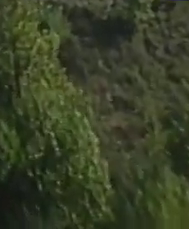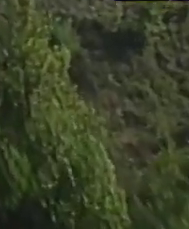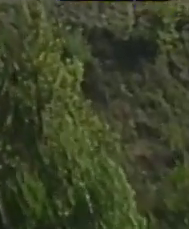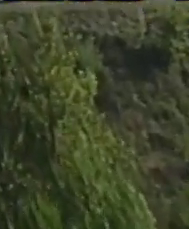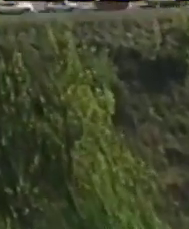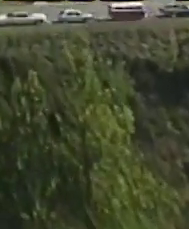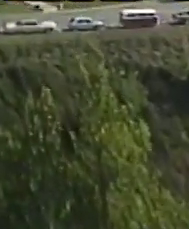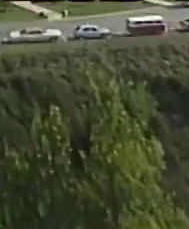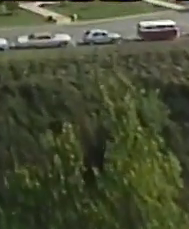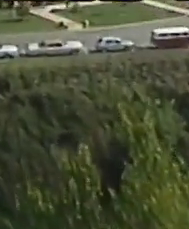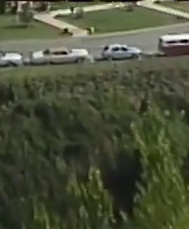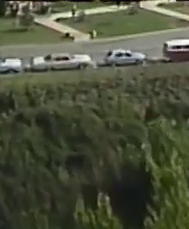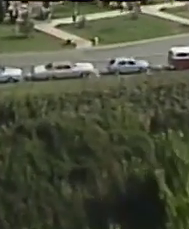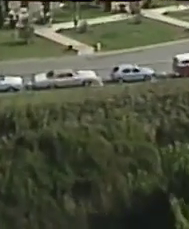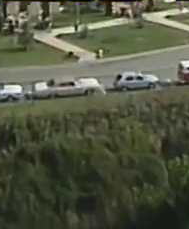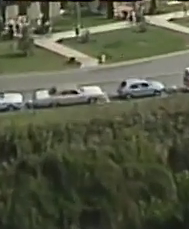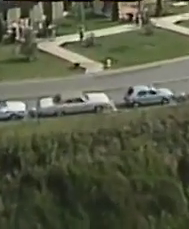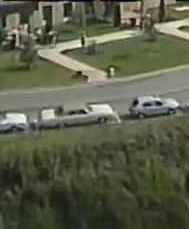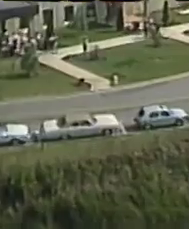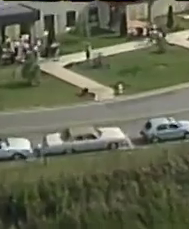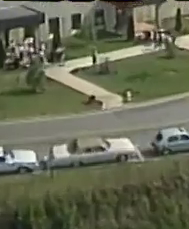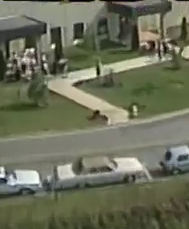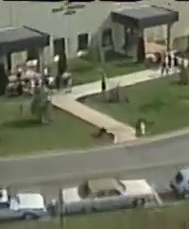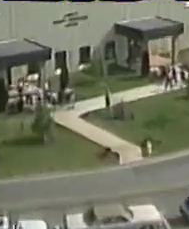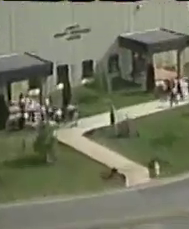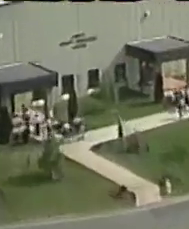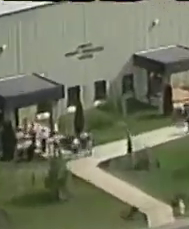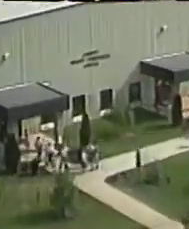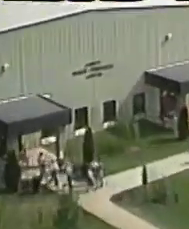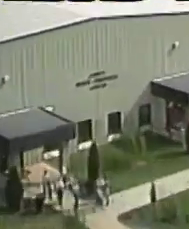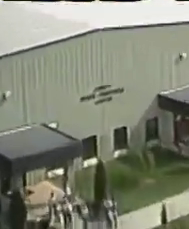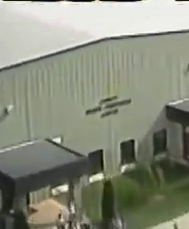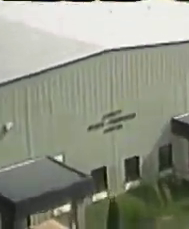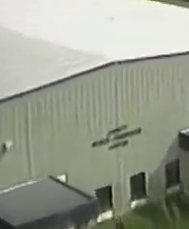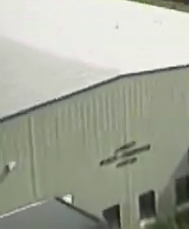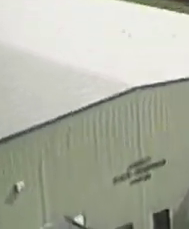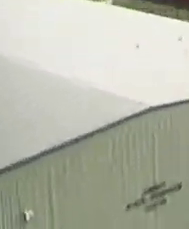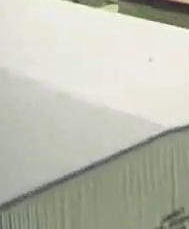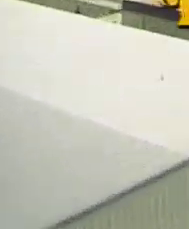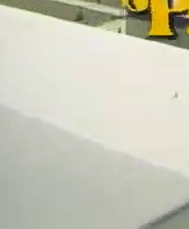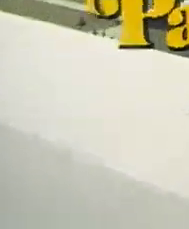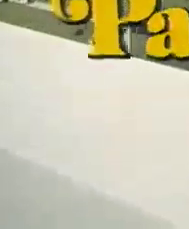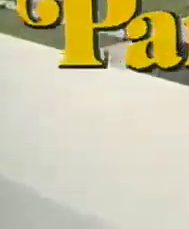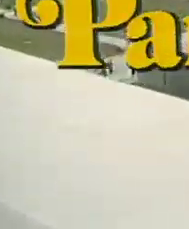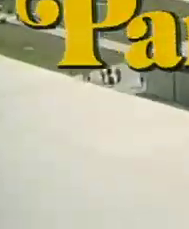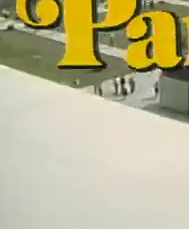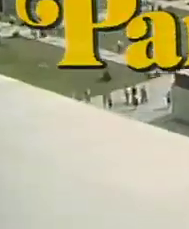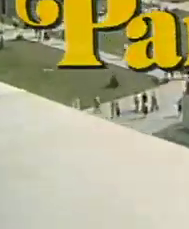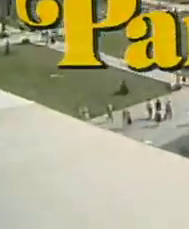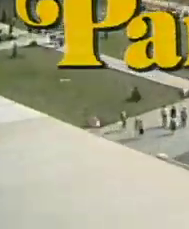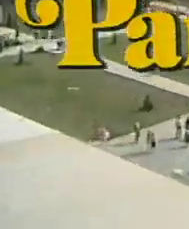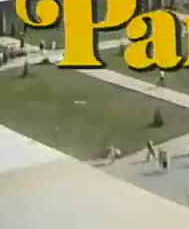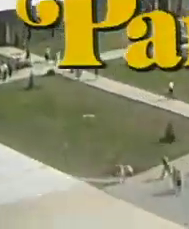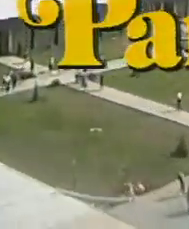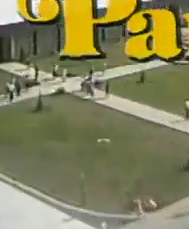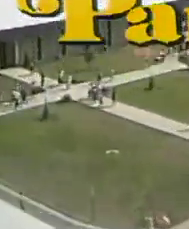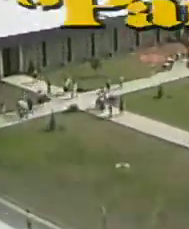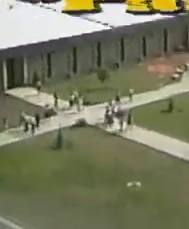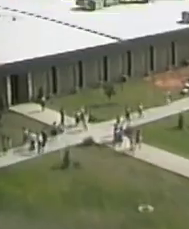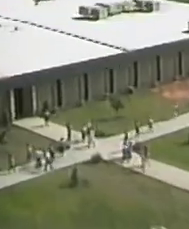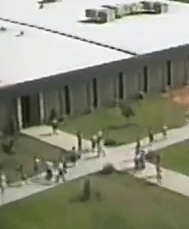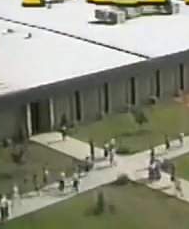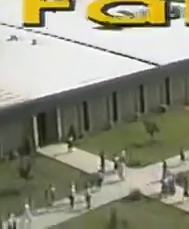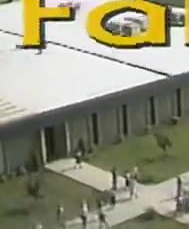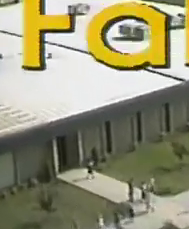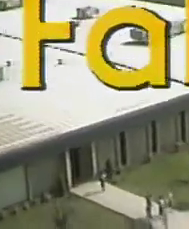Today, from the campus of Liberty Baptist College in Lynchburg, Virginia, the faith partners and friends of the Old